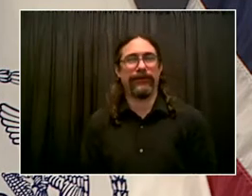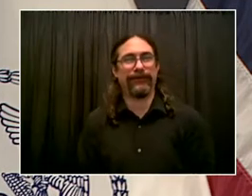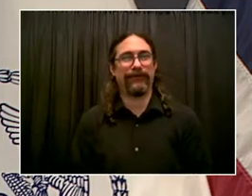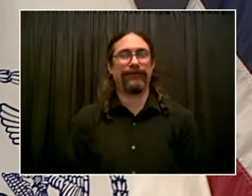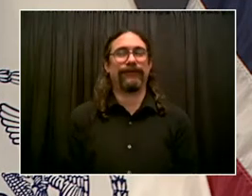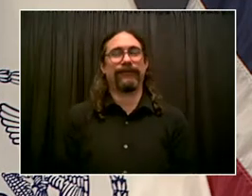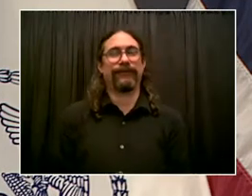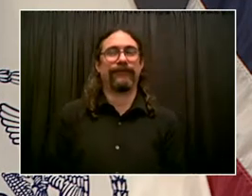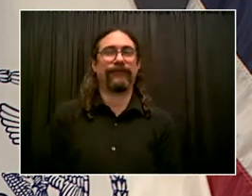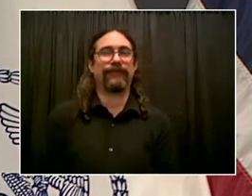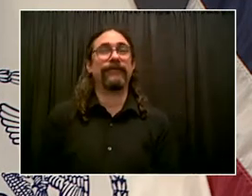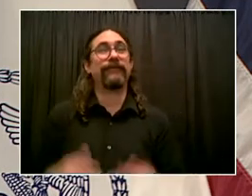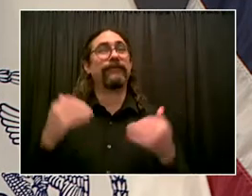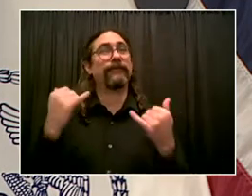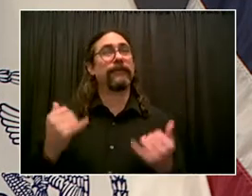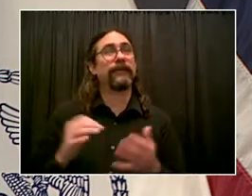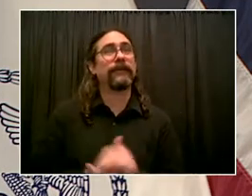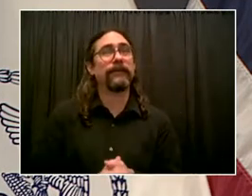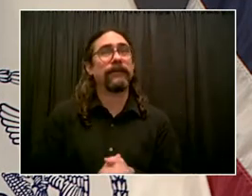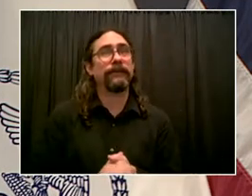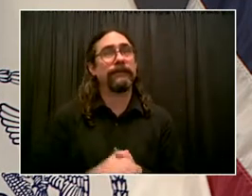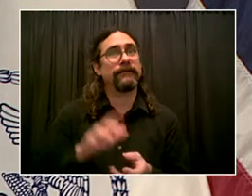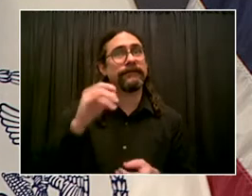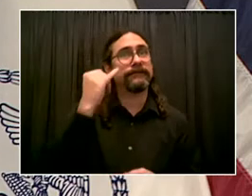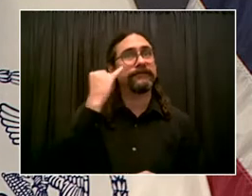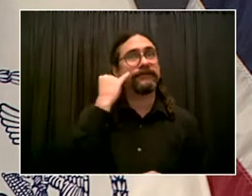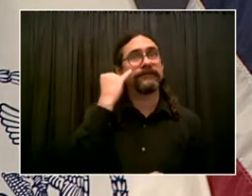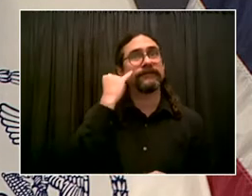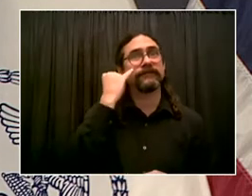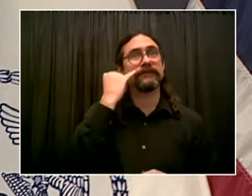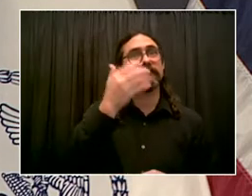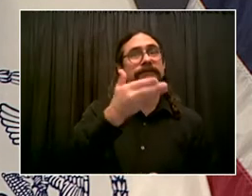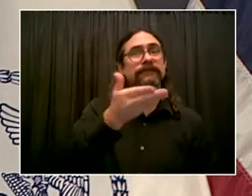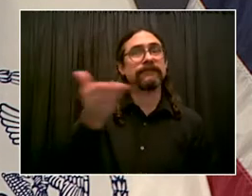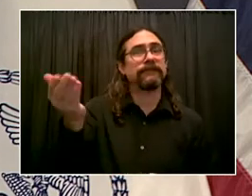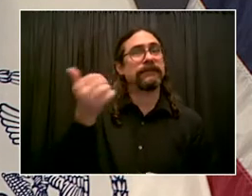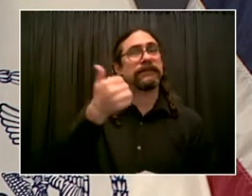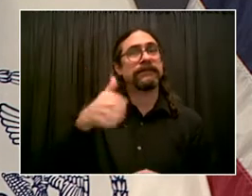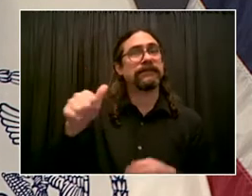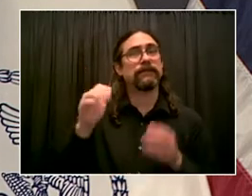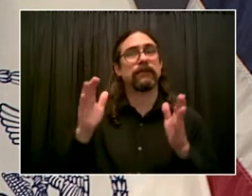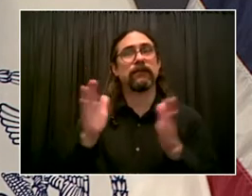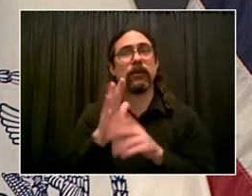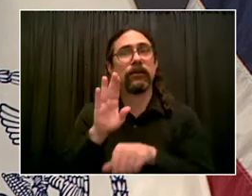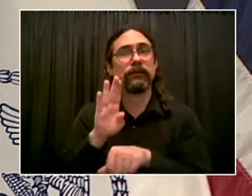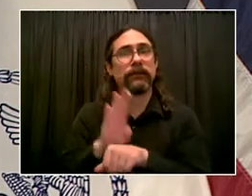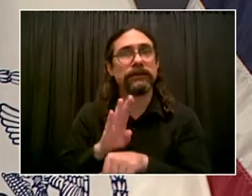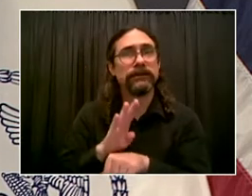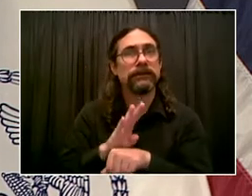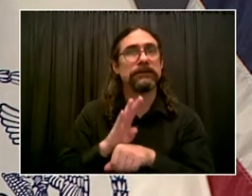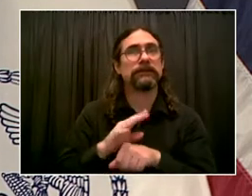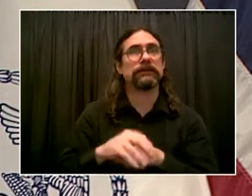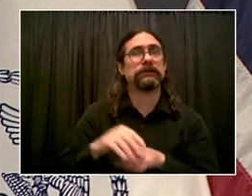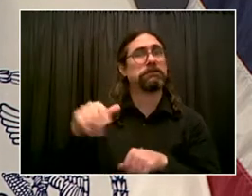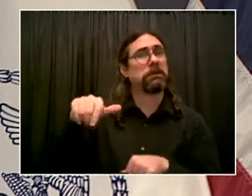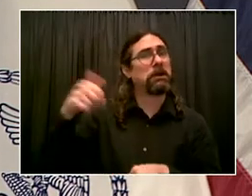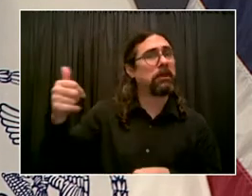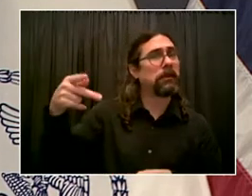whether you're a barber shop or a hair salon, a PTA, you can do the same thing and keep people safe. What a great example.